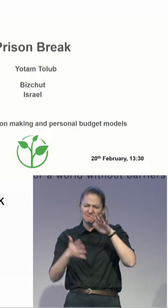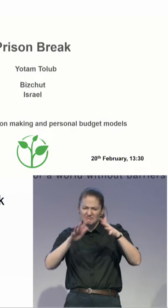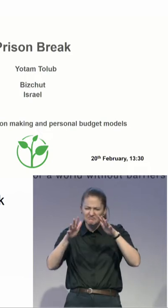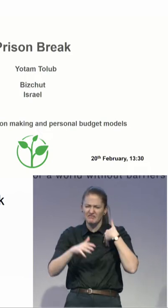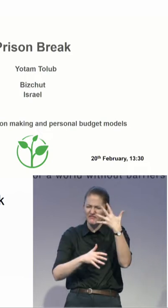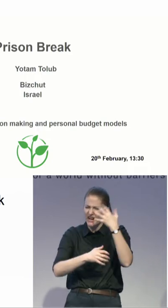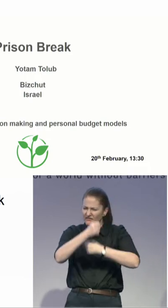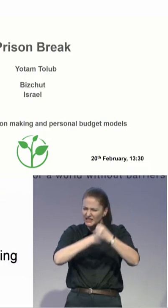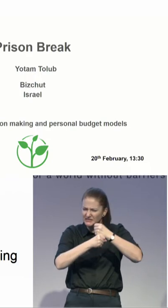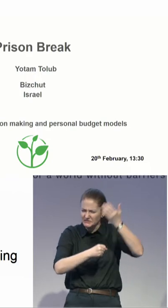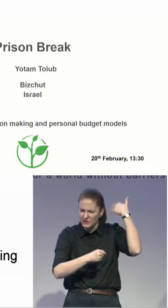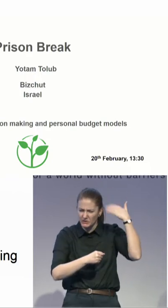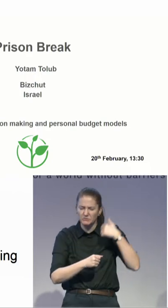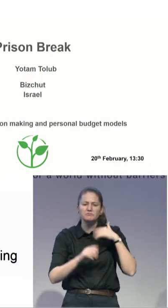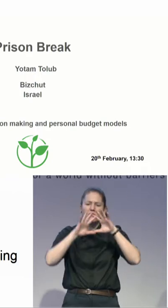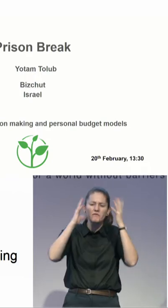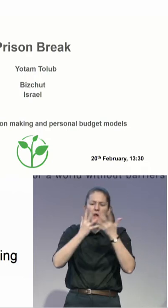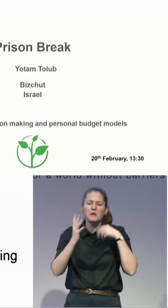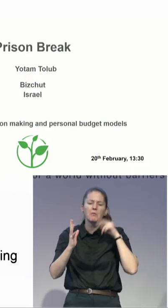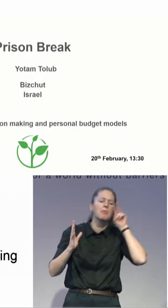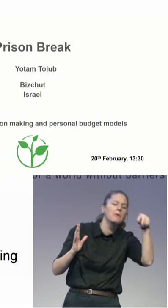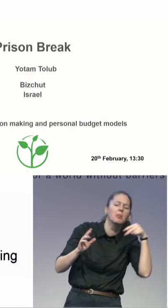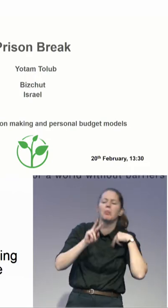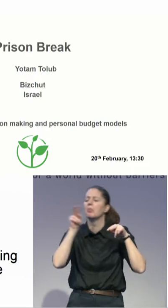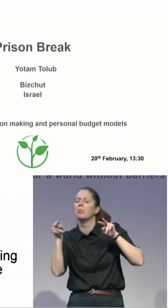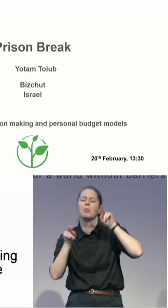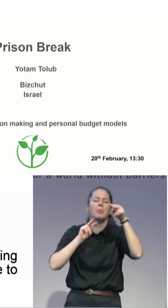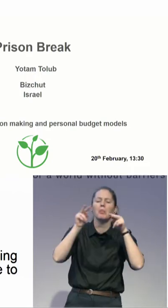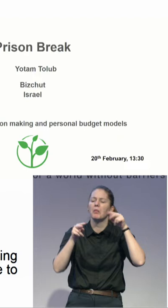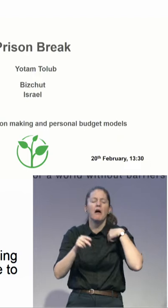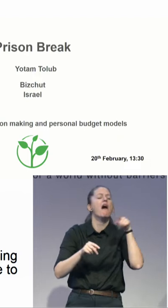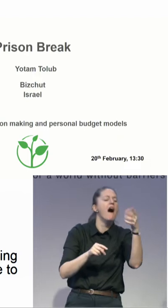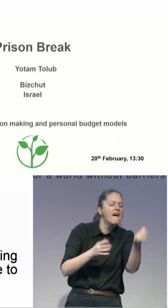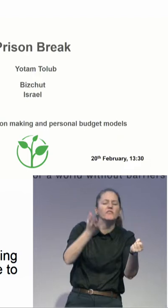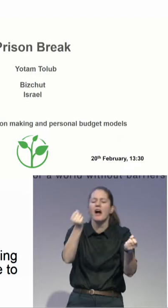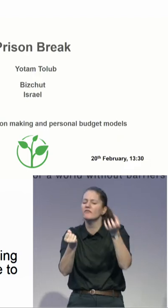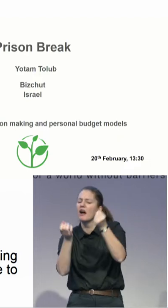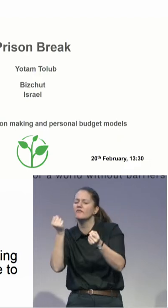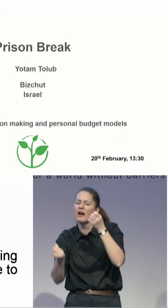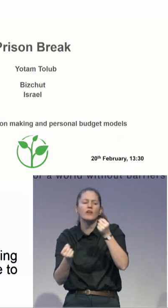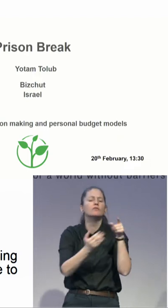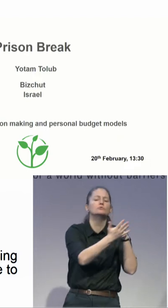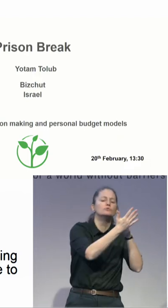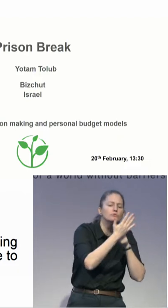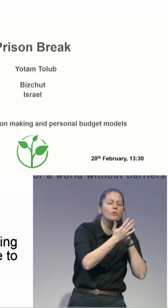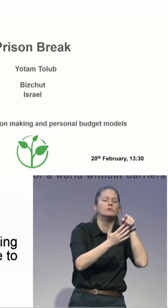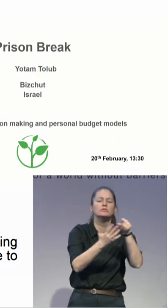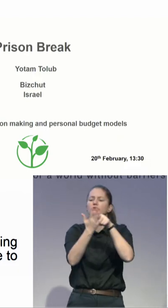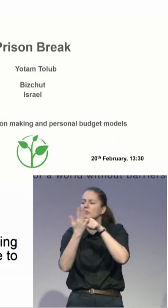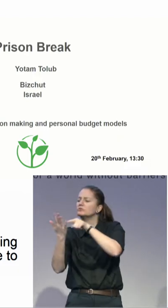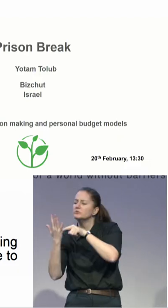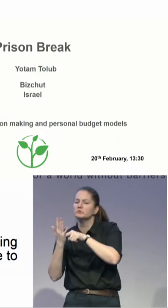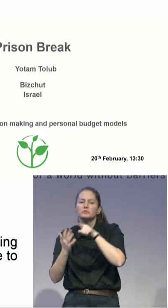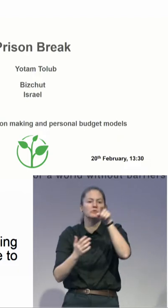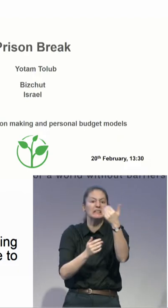pointed me to Maths in Sweden. And I spent four days in Skane and received a private